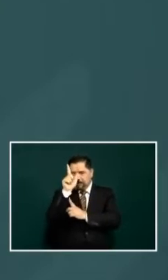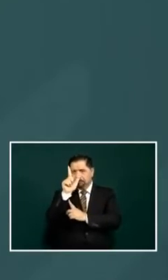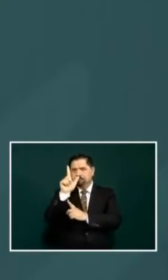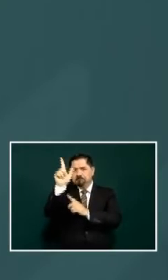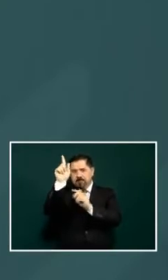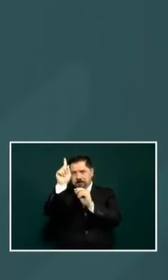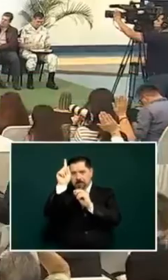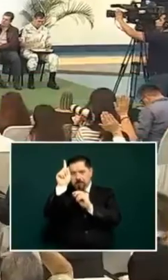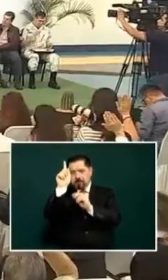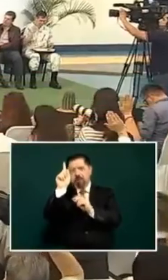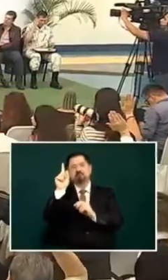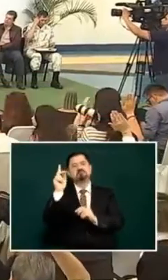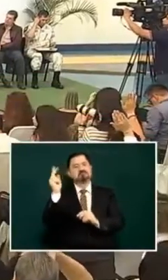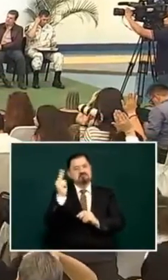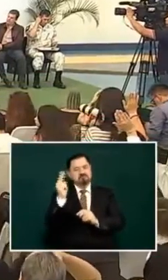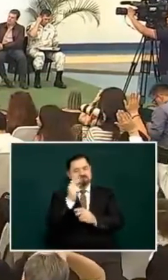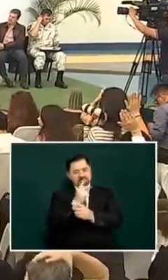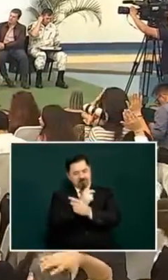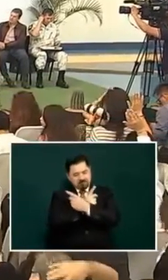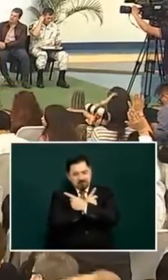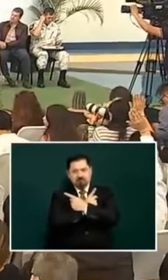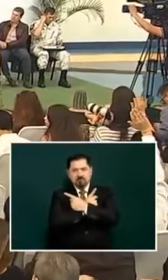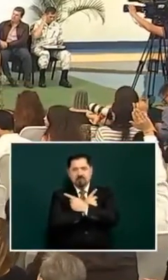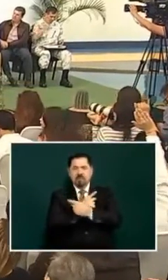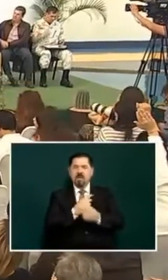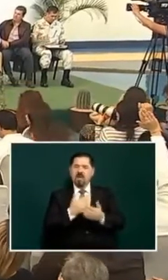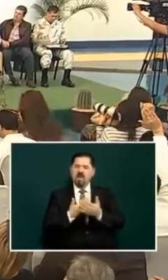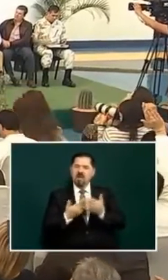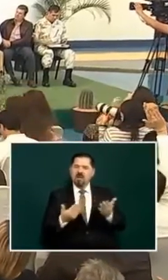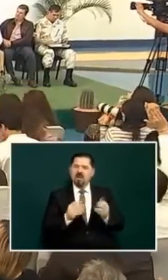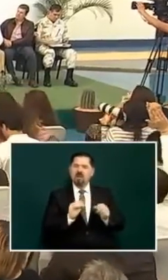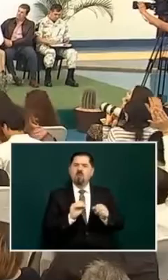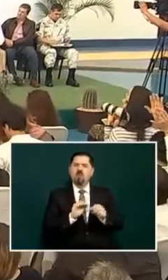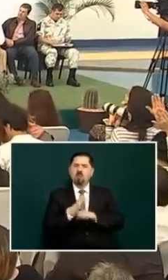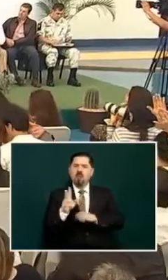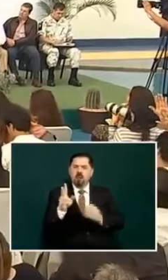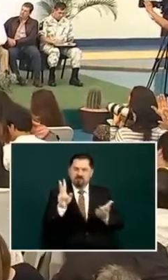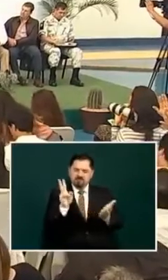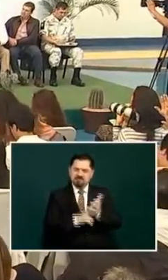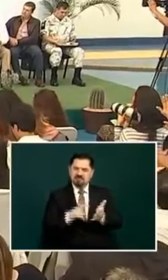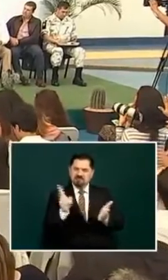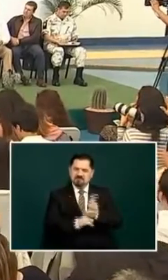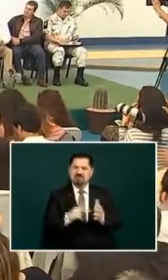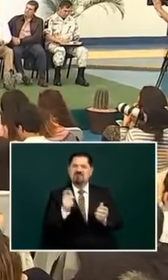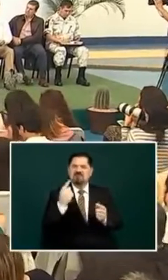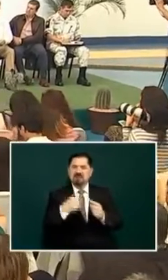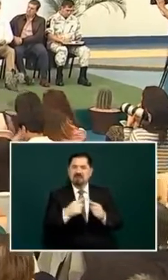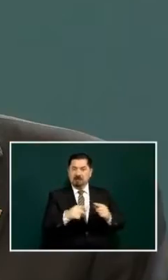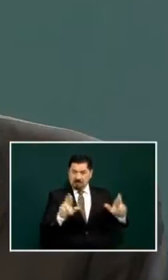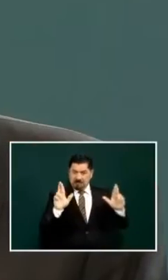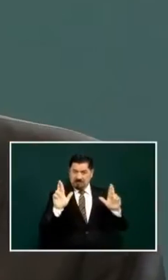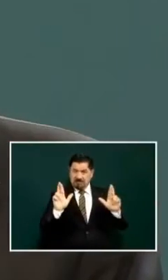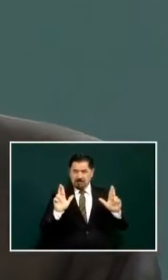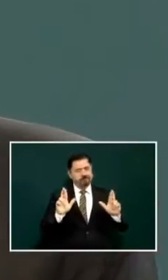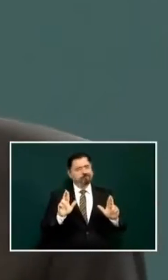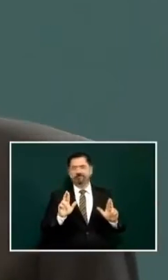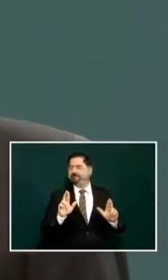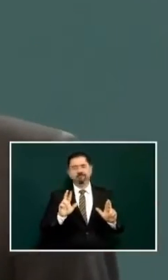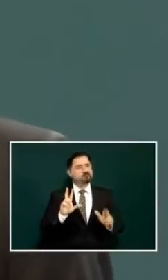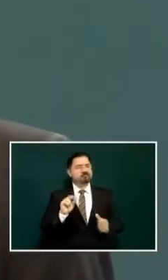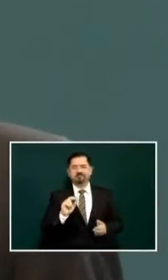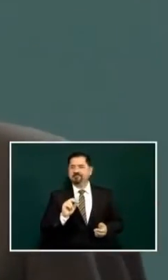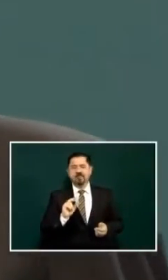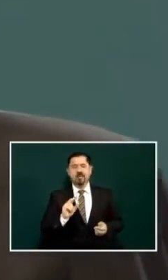values and now who is valuable is not who has the most